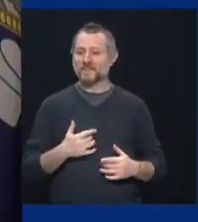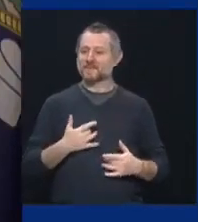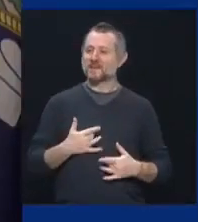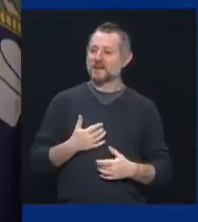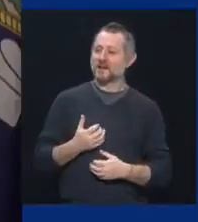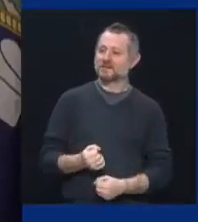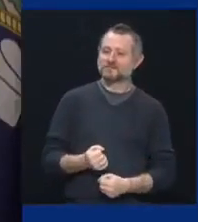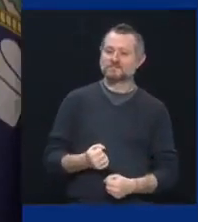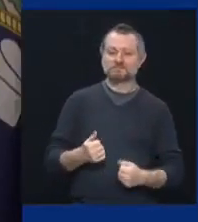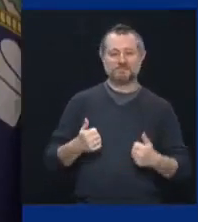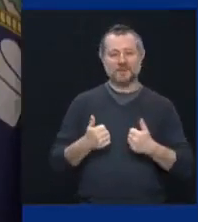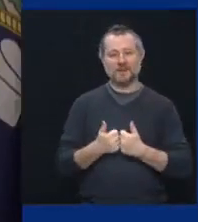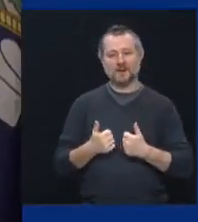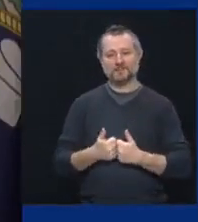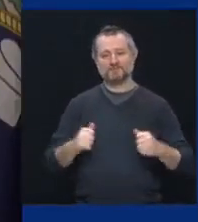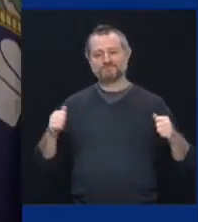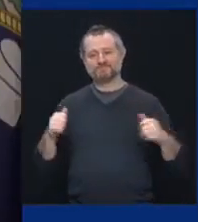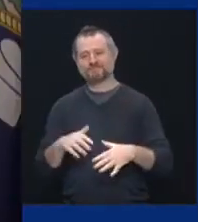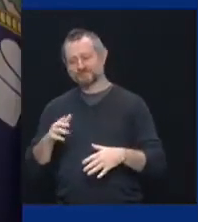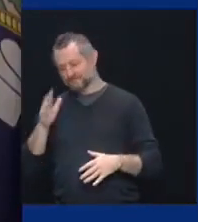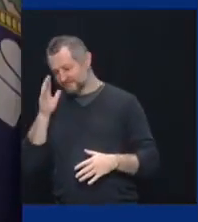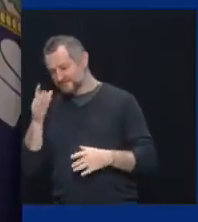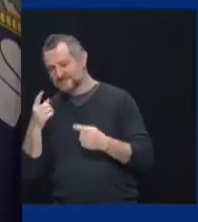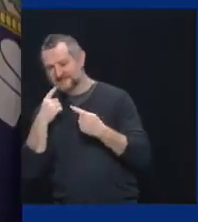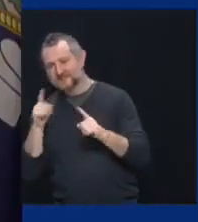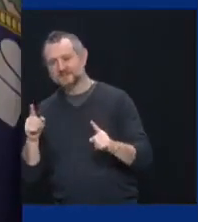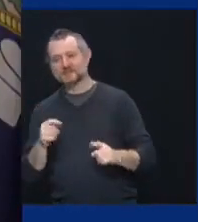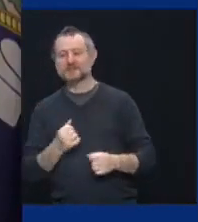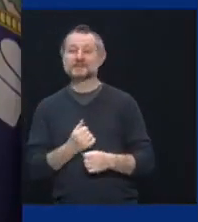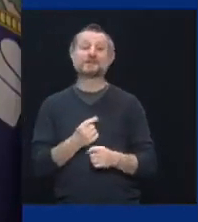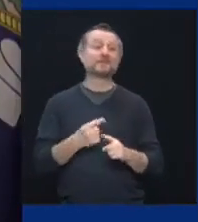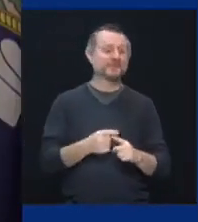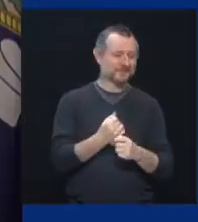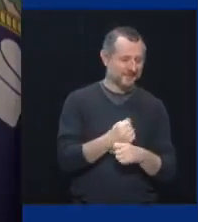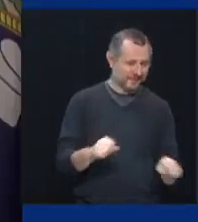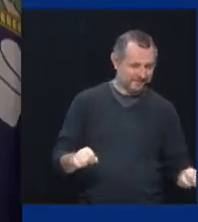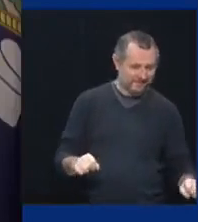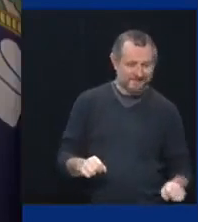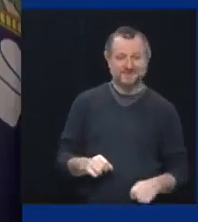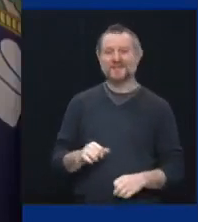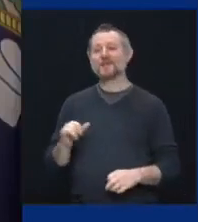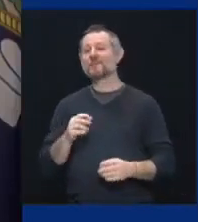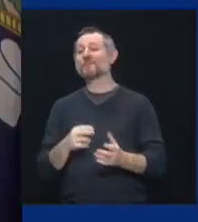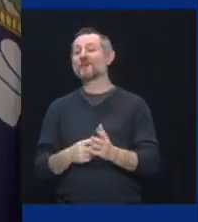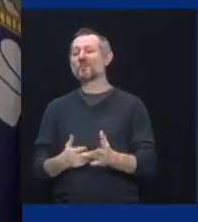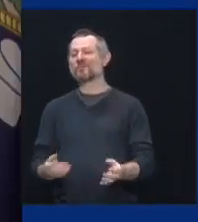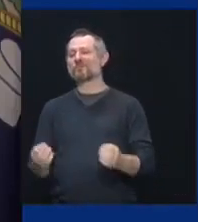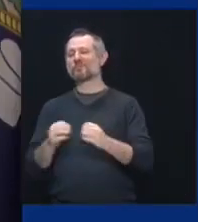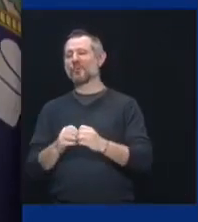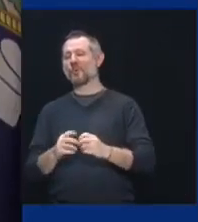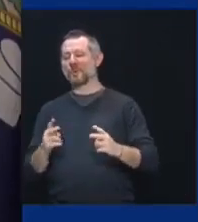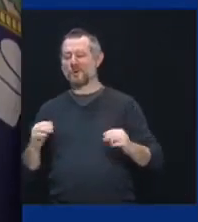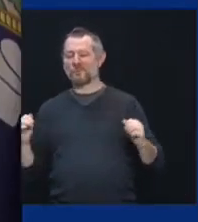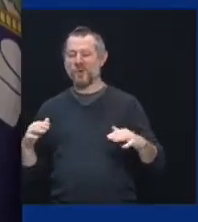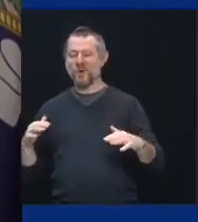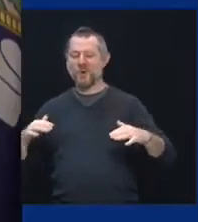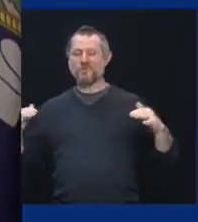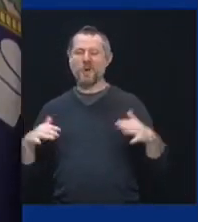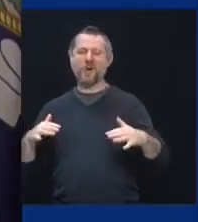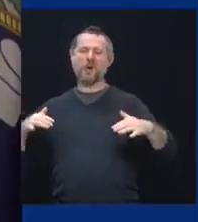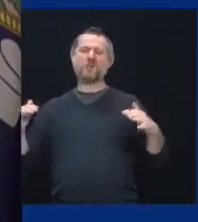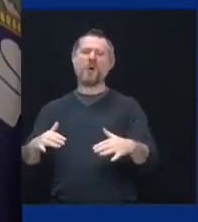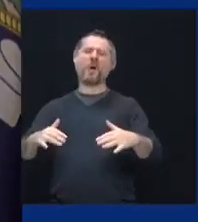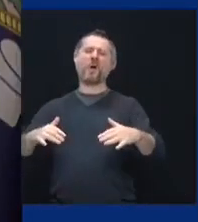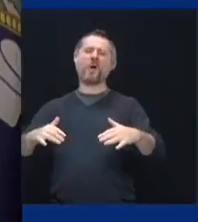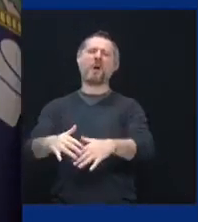safe. Uh, and I think you're going to see, uh, increased capacity, uh, and, uh, more flexibility across